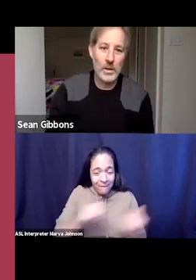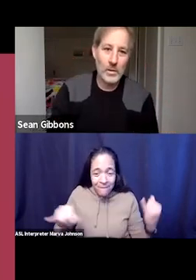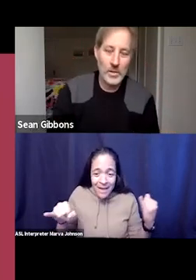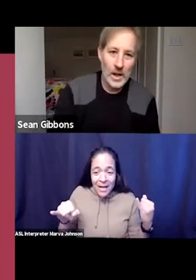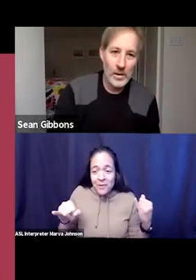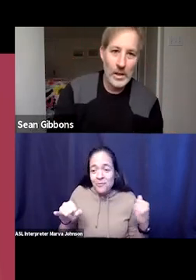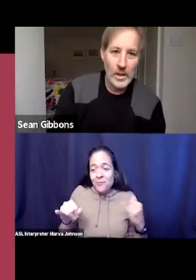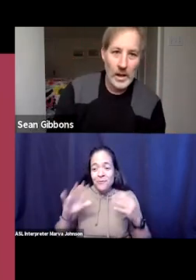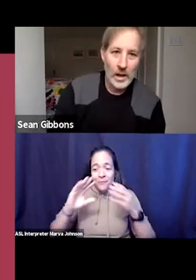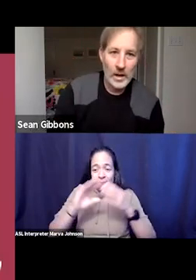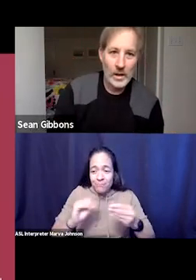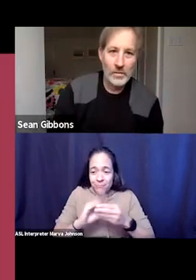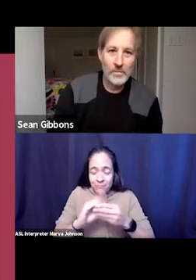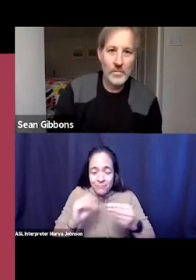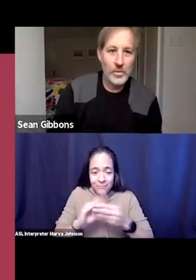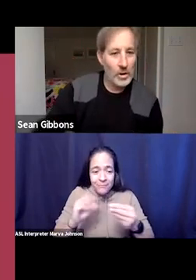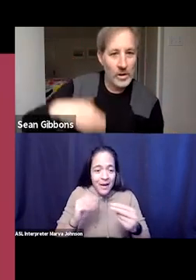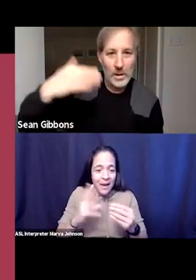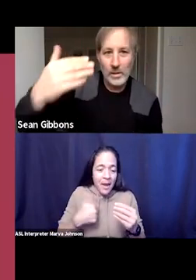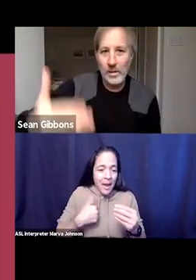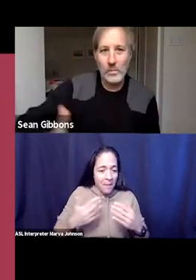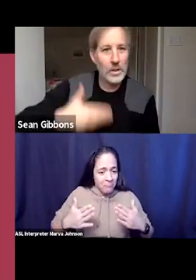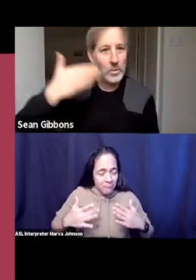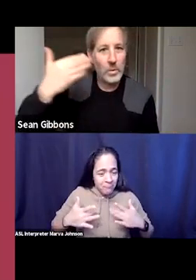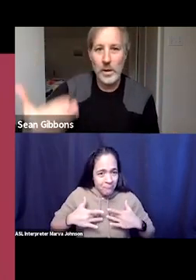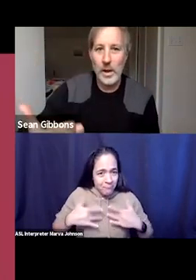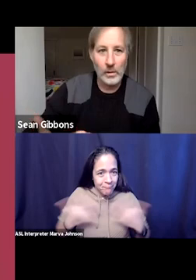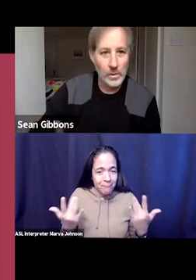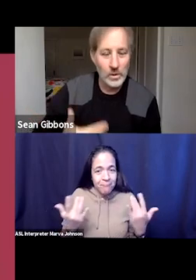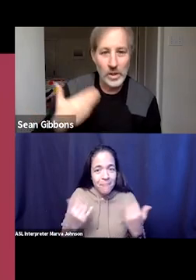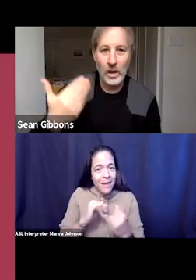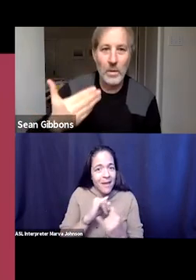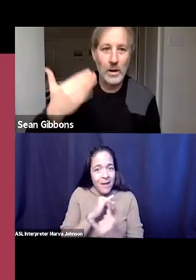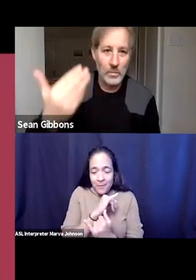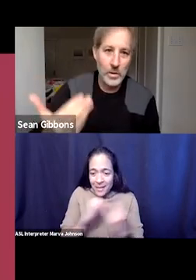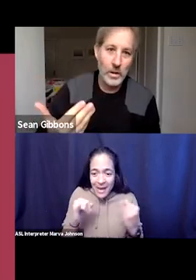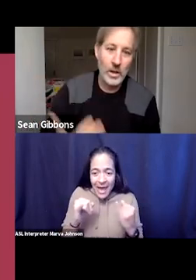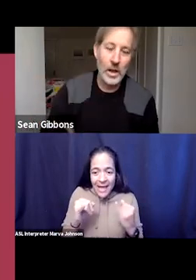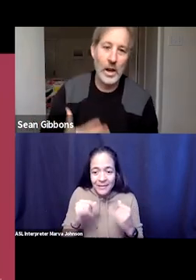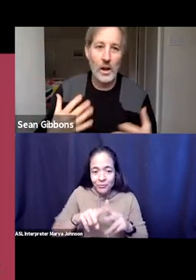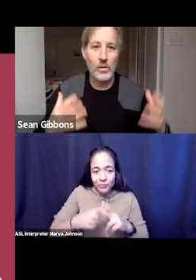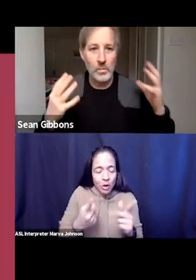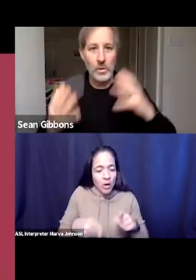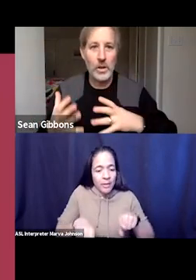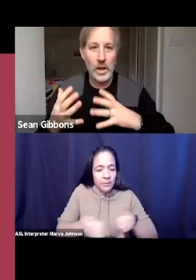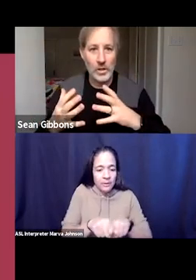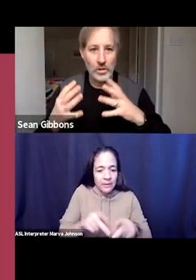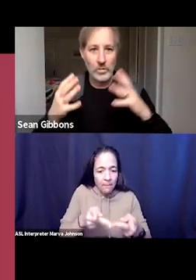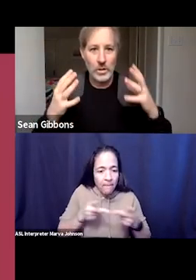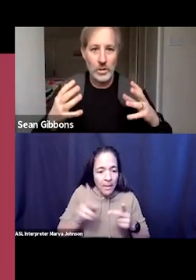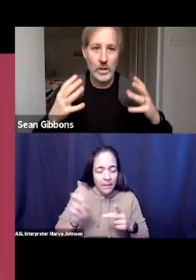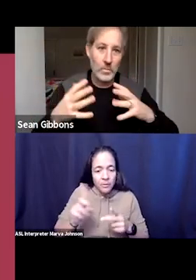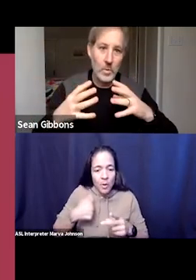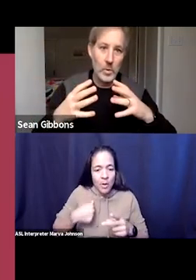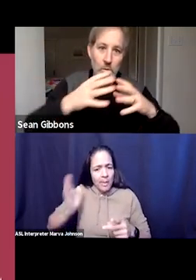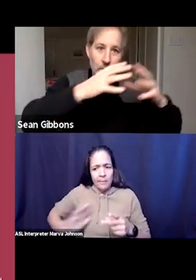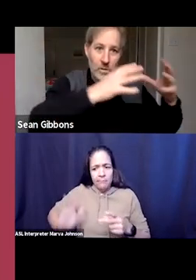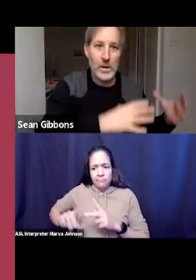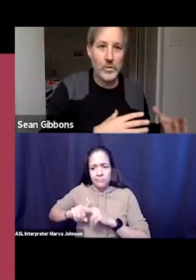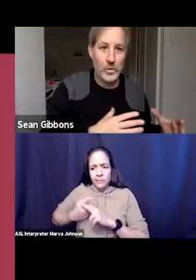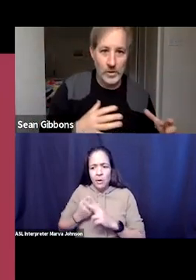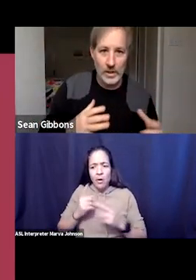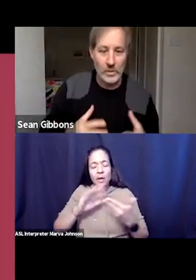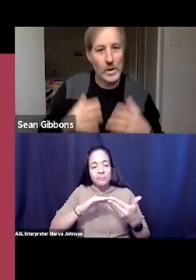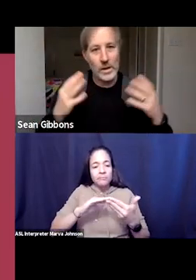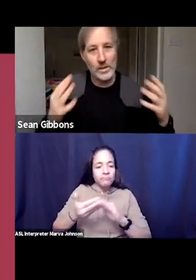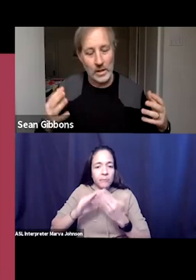delighted to be closing out uh talking about the thinning place where we began which is thinking about community and how communication really does move at